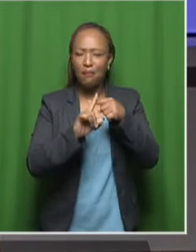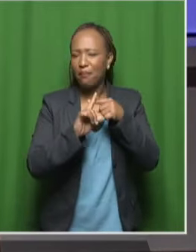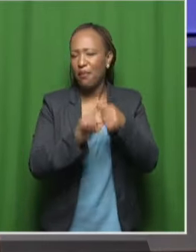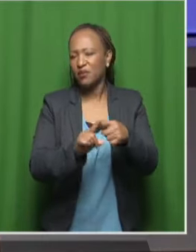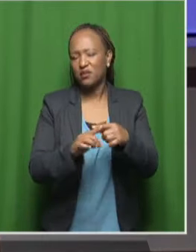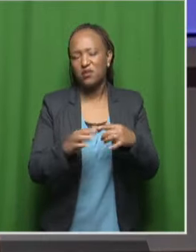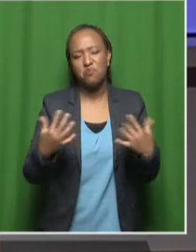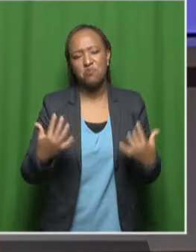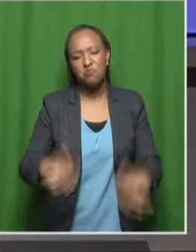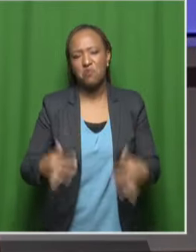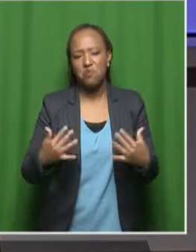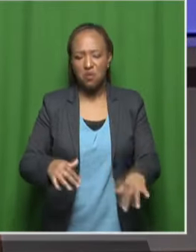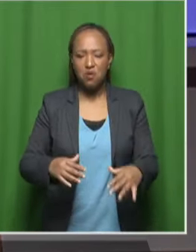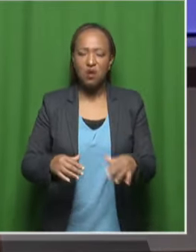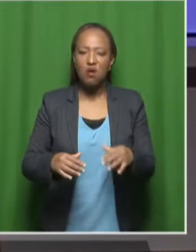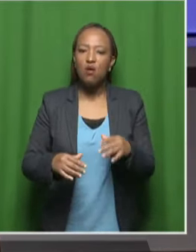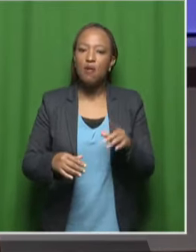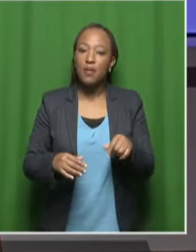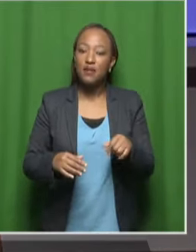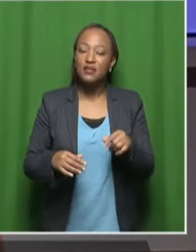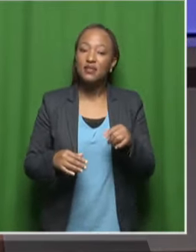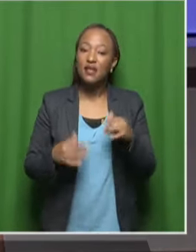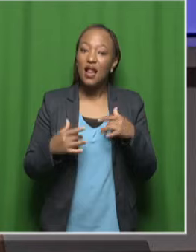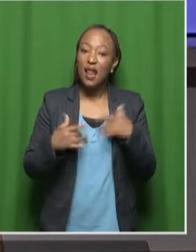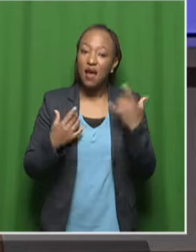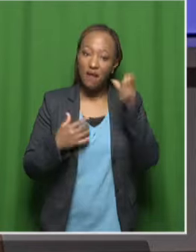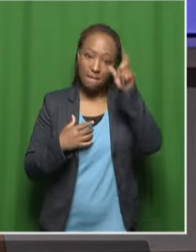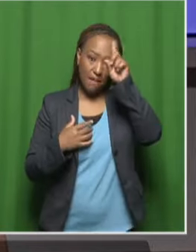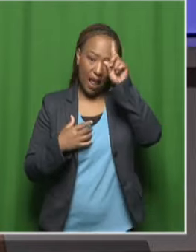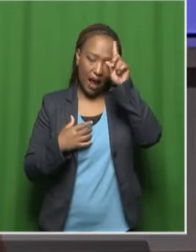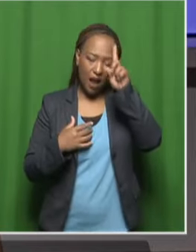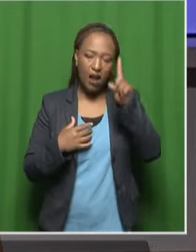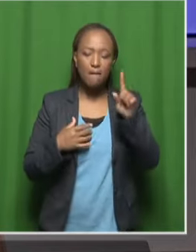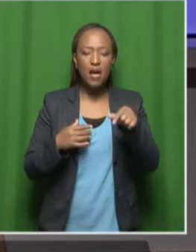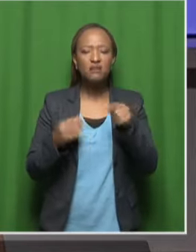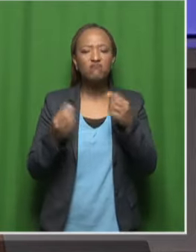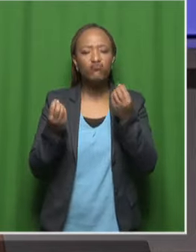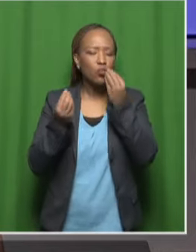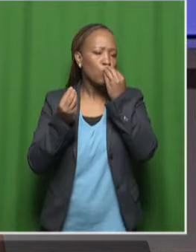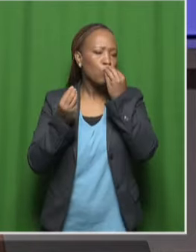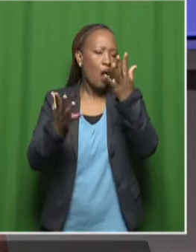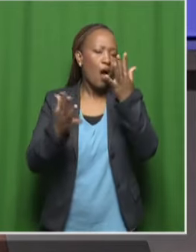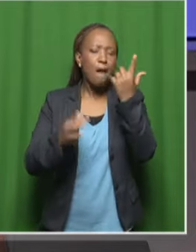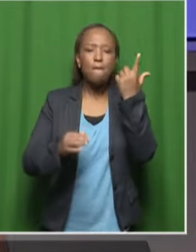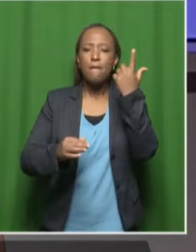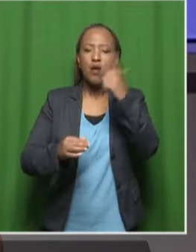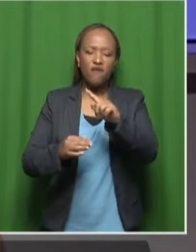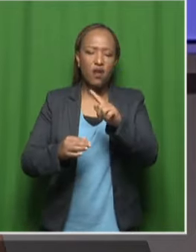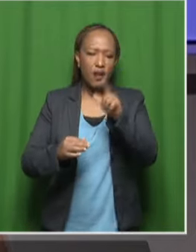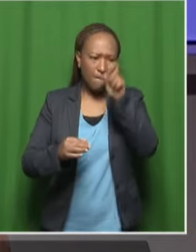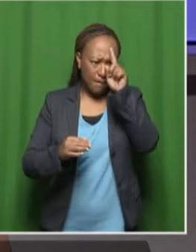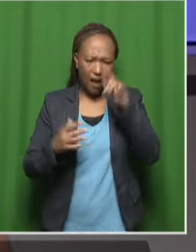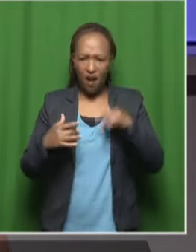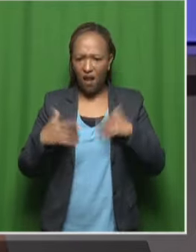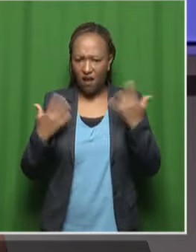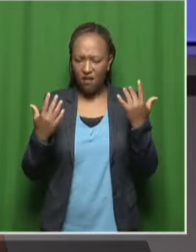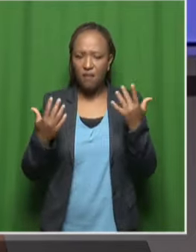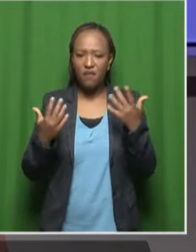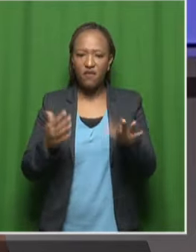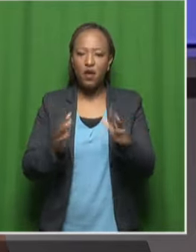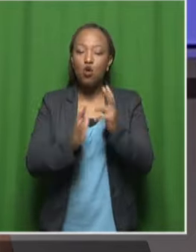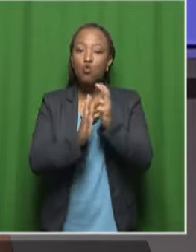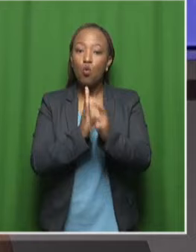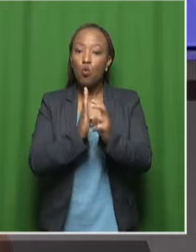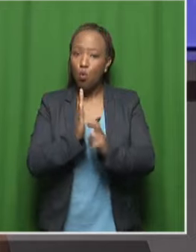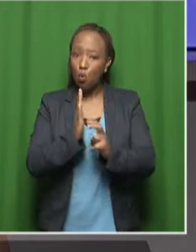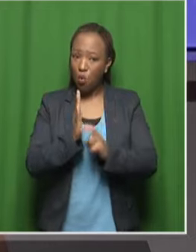make normal black lives and problems be majestic and beautiful on the cinematic screen? Yes. So there are certain rules that I gave to people is